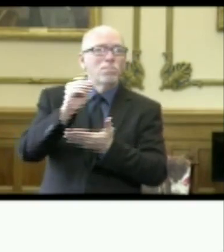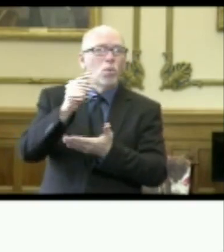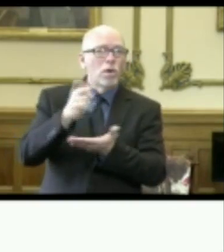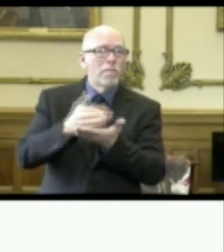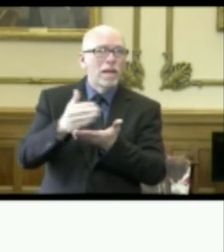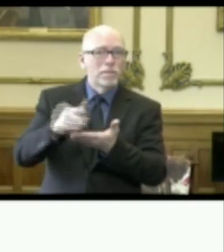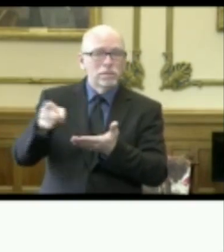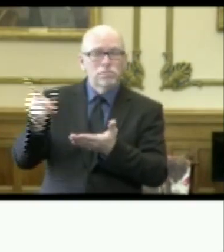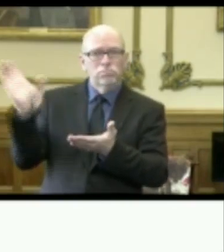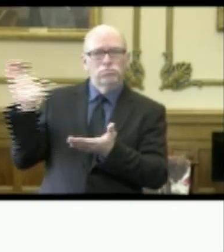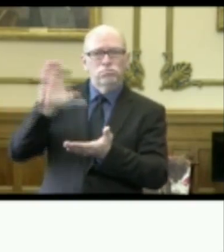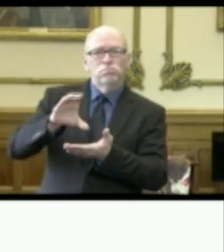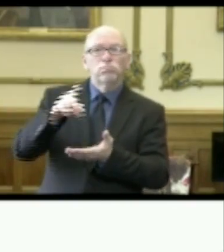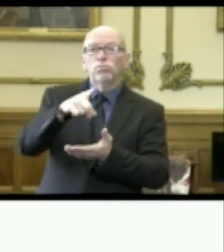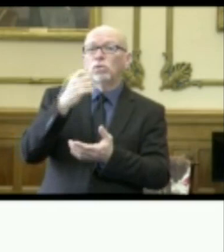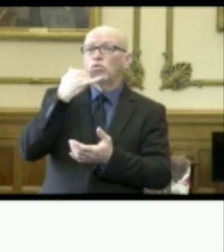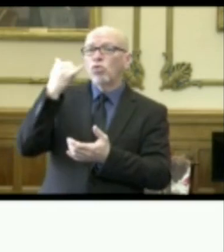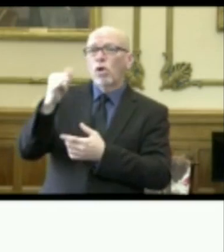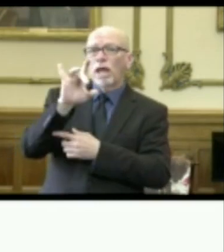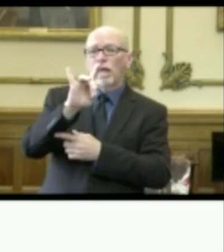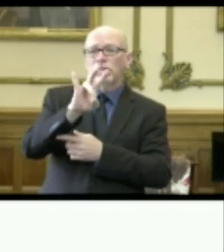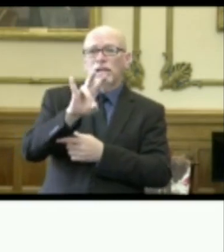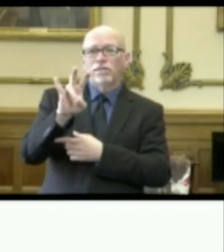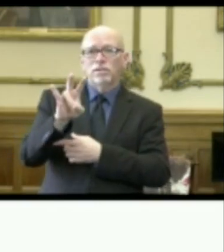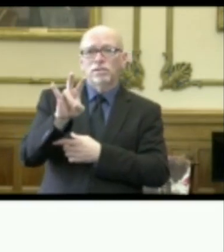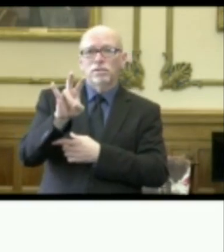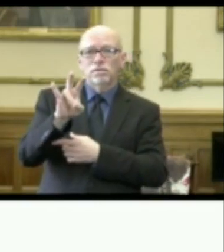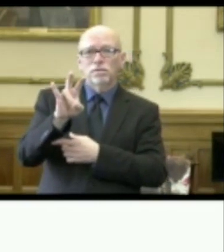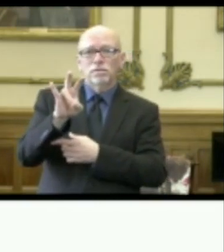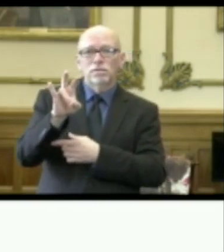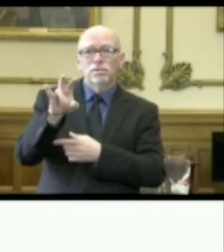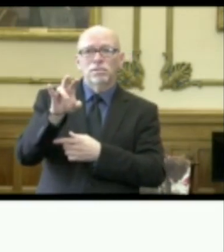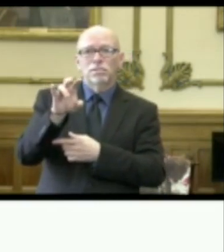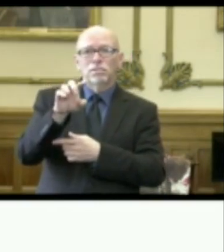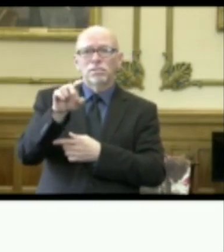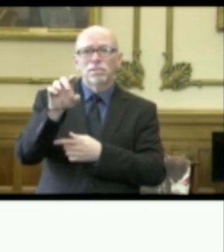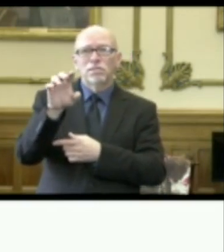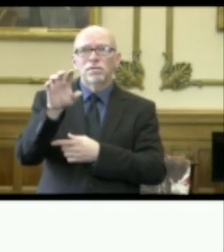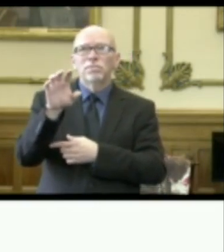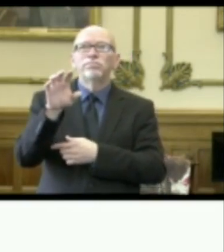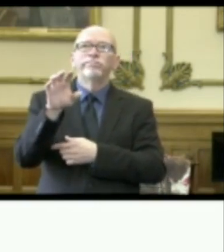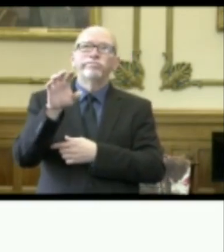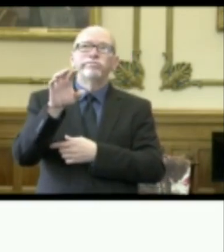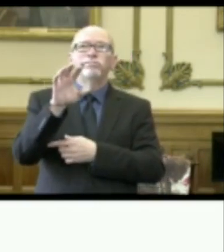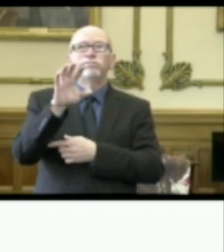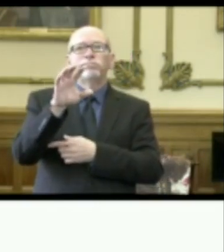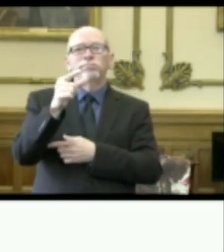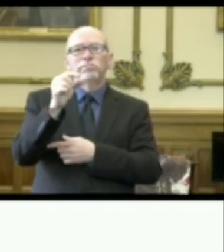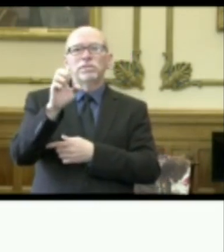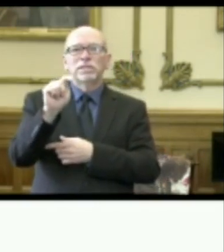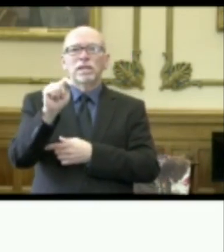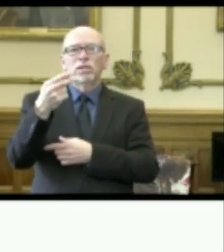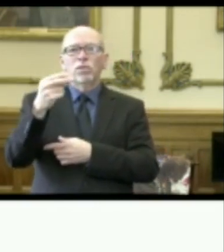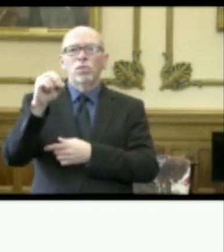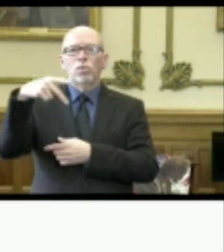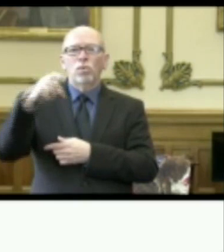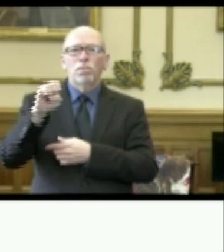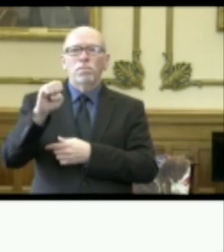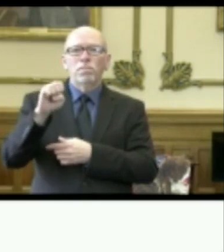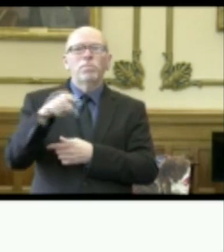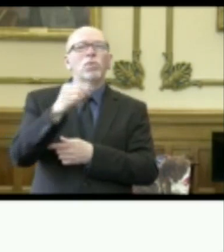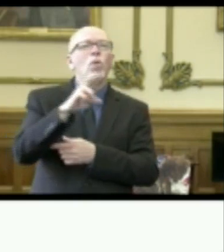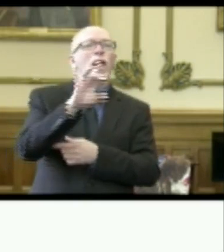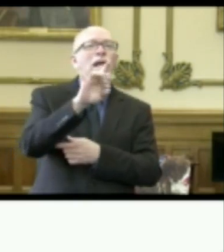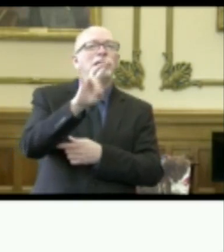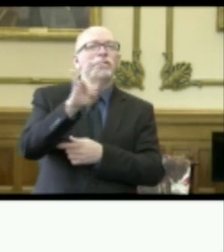And they can call 877-GET-HOPE or go to 877-GET-HOPE.org.